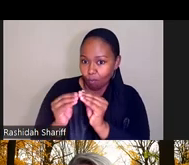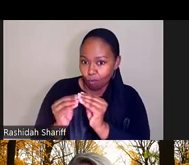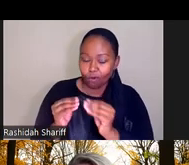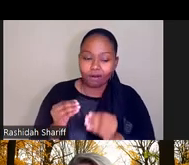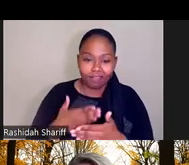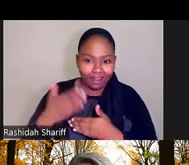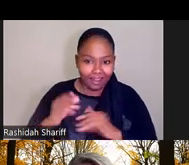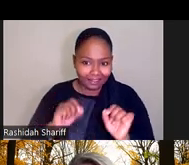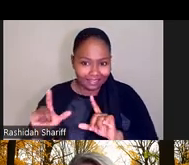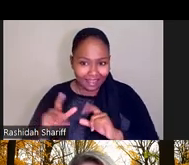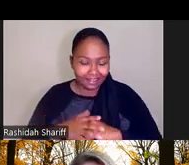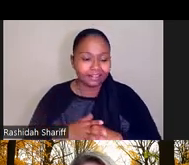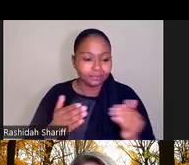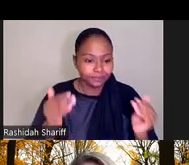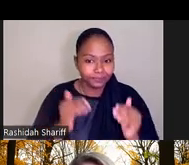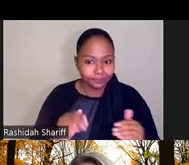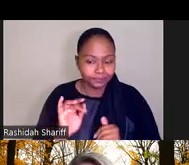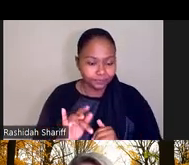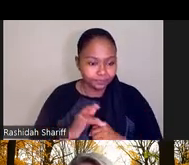slide as well. Next, Rosie, please.